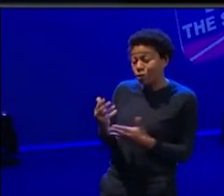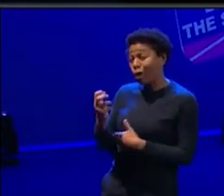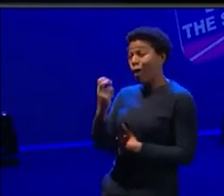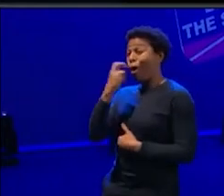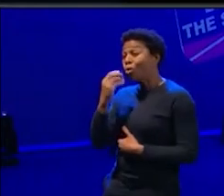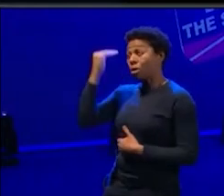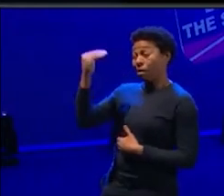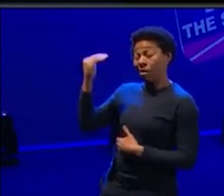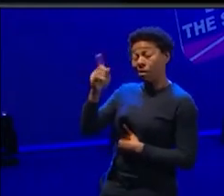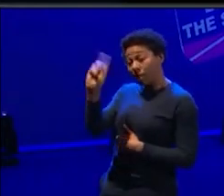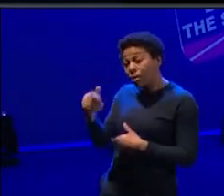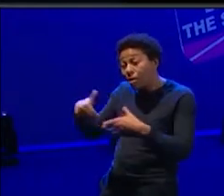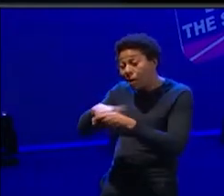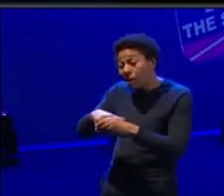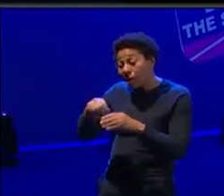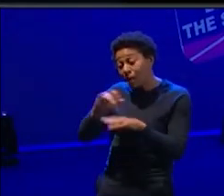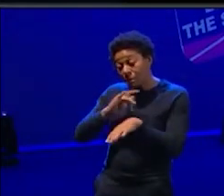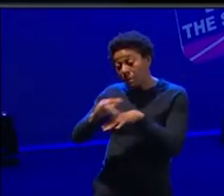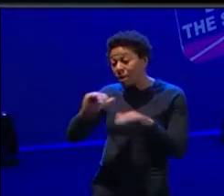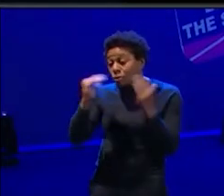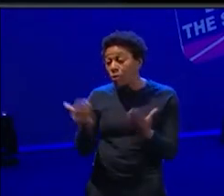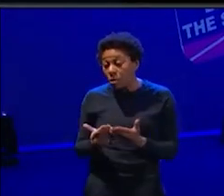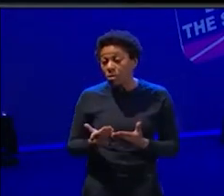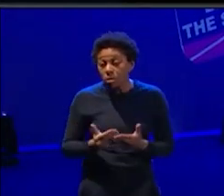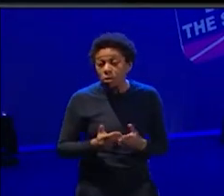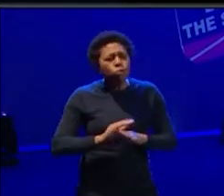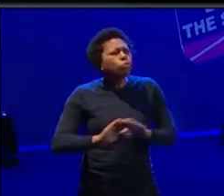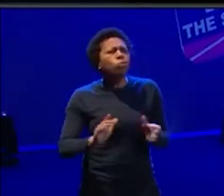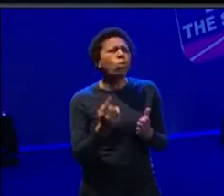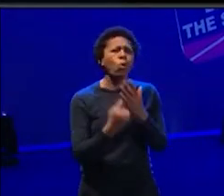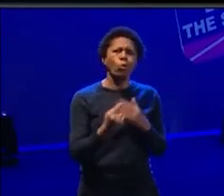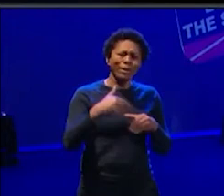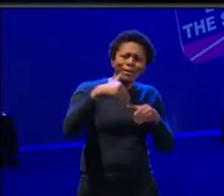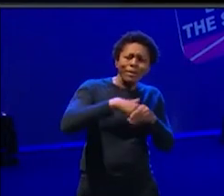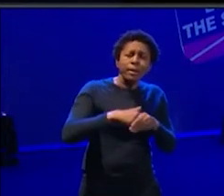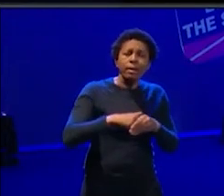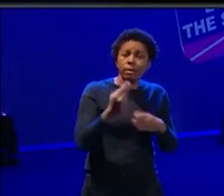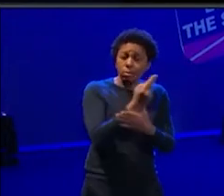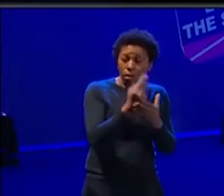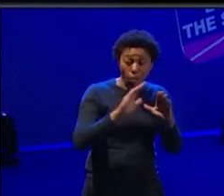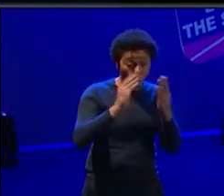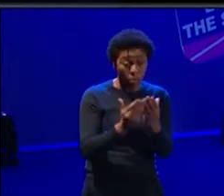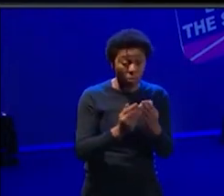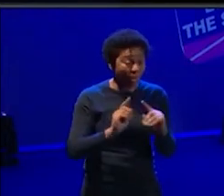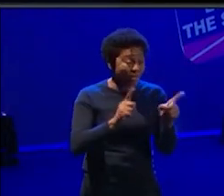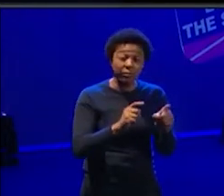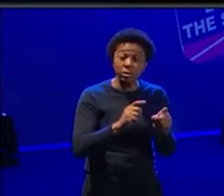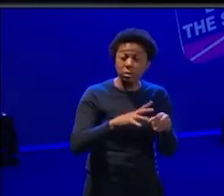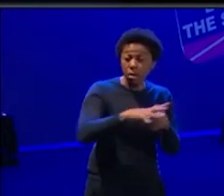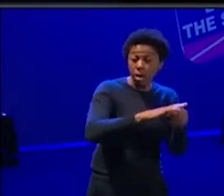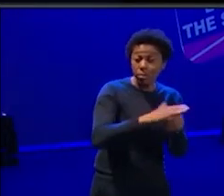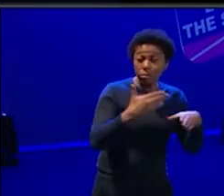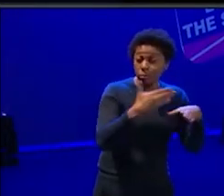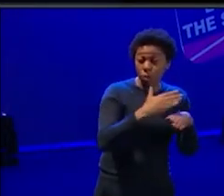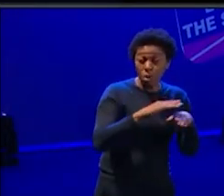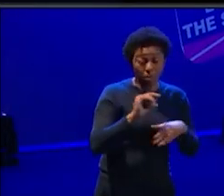different parts of, um, you know, the workforce, like not just in the, in the arts across different sectors. And then we also have a young